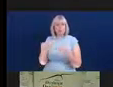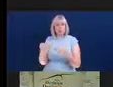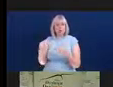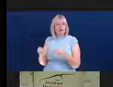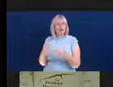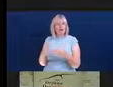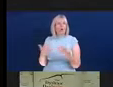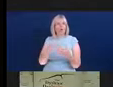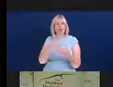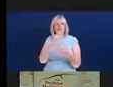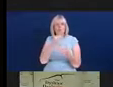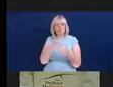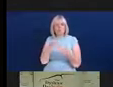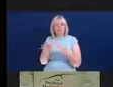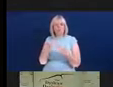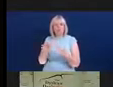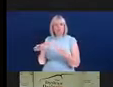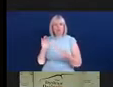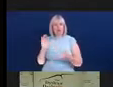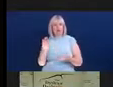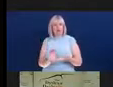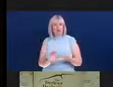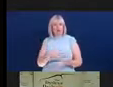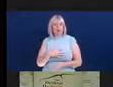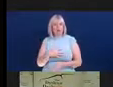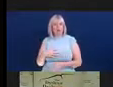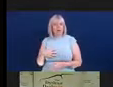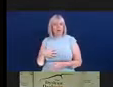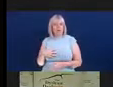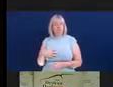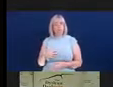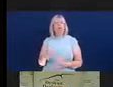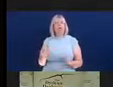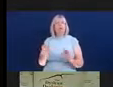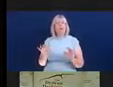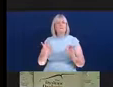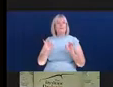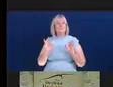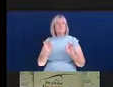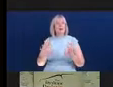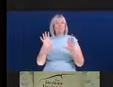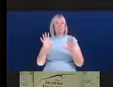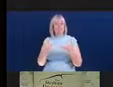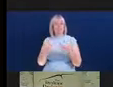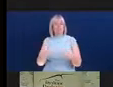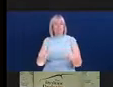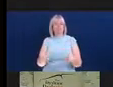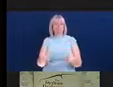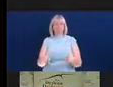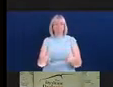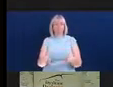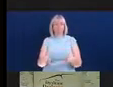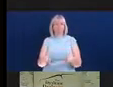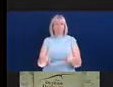take the stress away. None of them are a magic fix. None of them make everything go away. You're not suddenly not